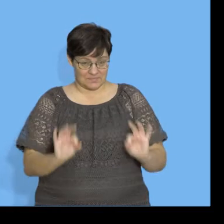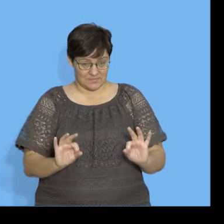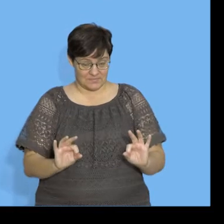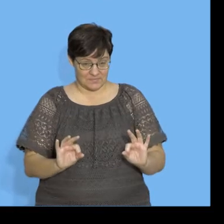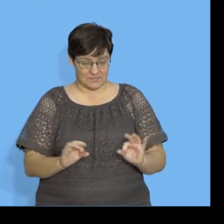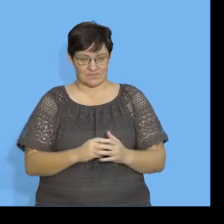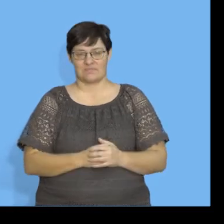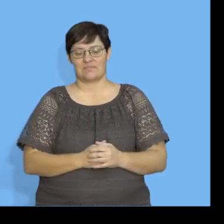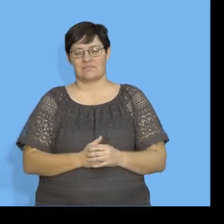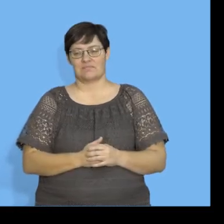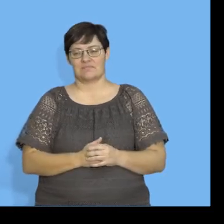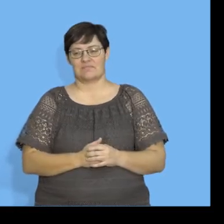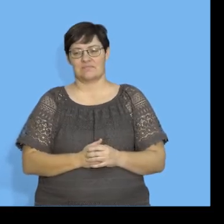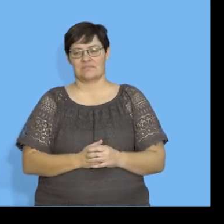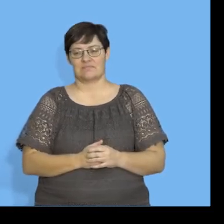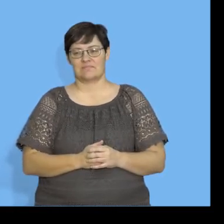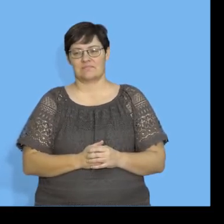We're together, guys. Fantastic.